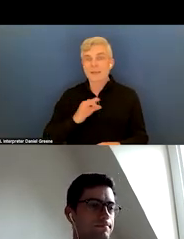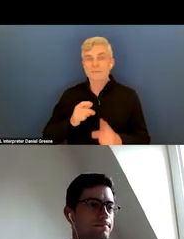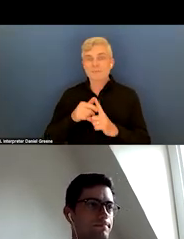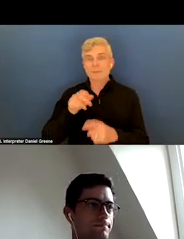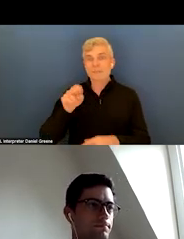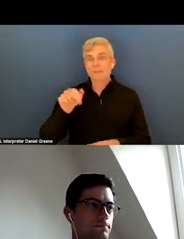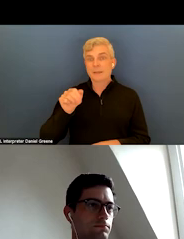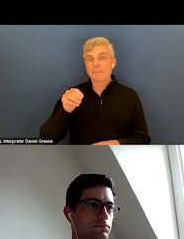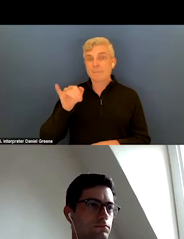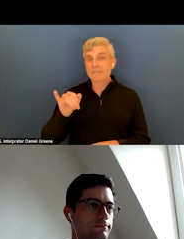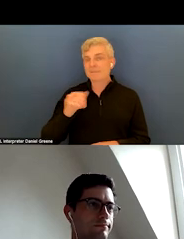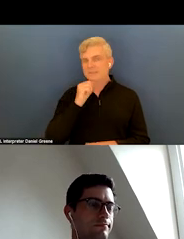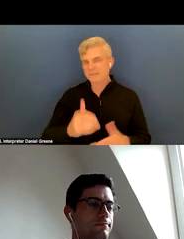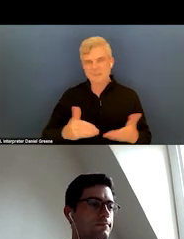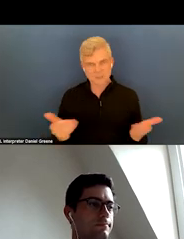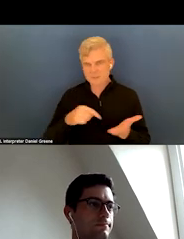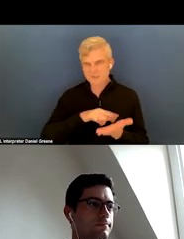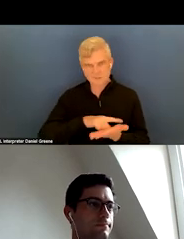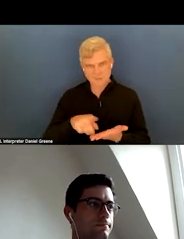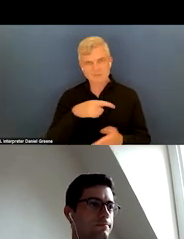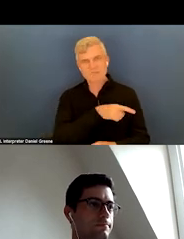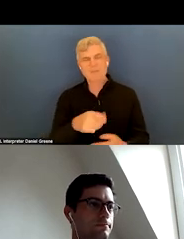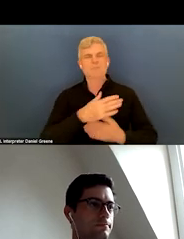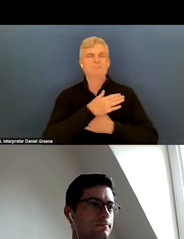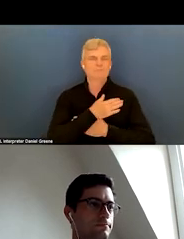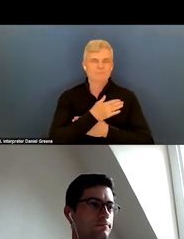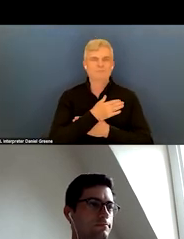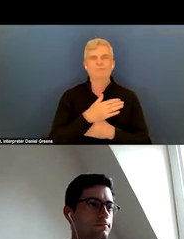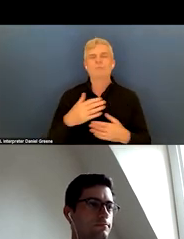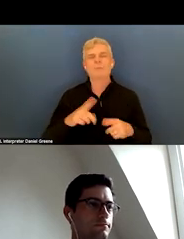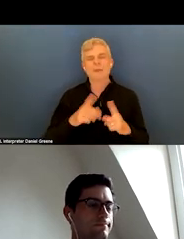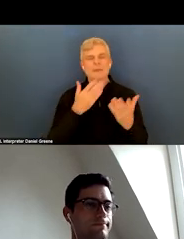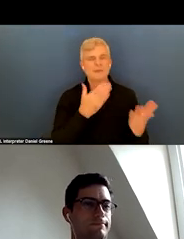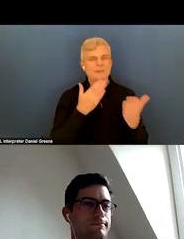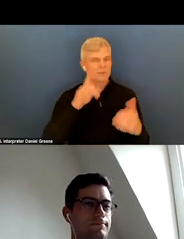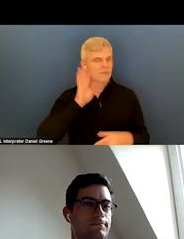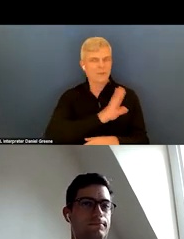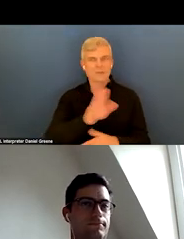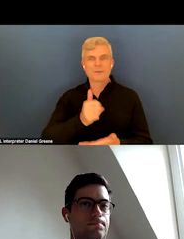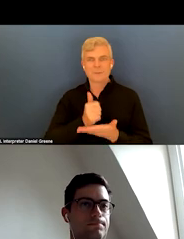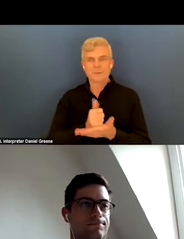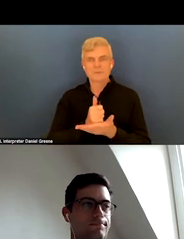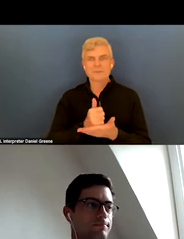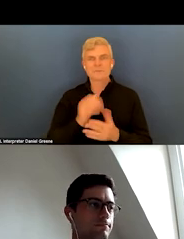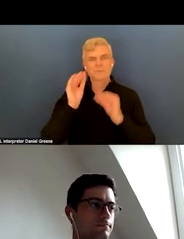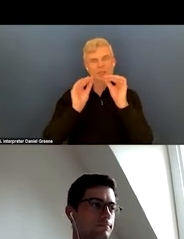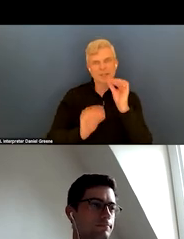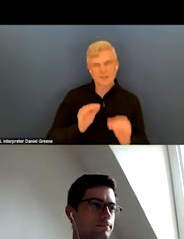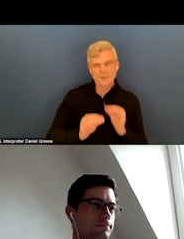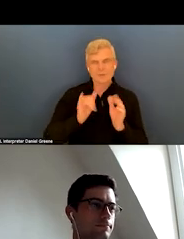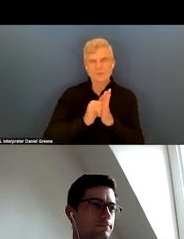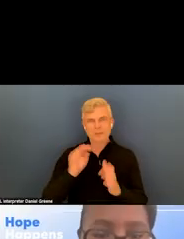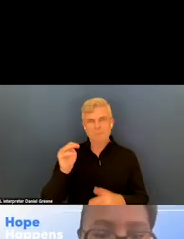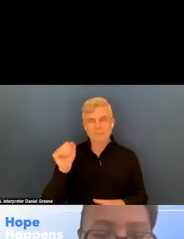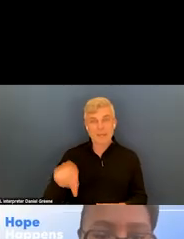are resting up. But do you want to thank them as well for their assistance in helping in putting together this map. So if